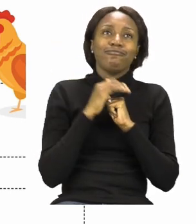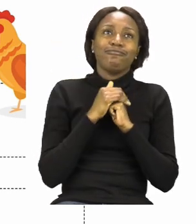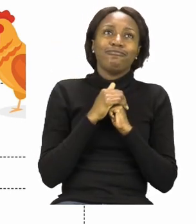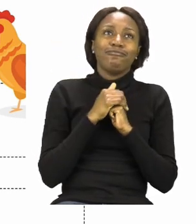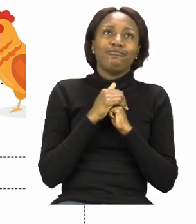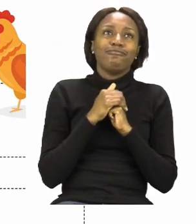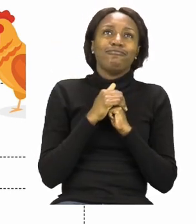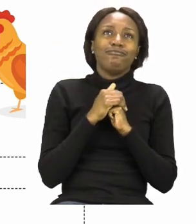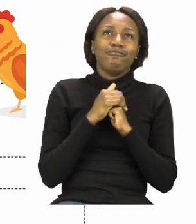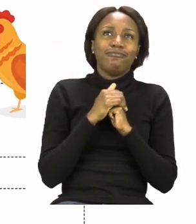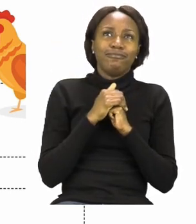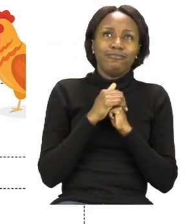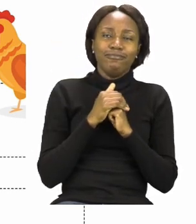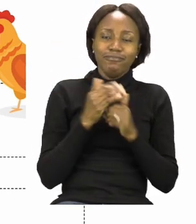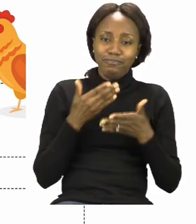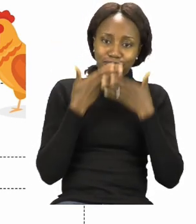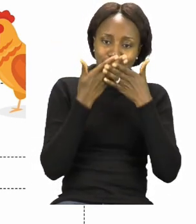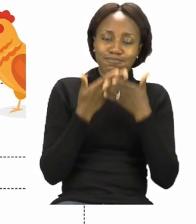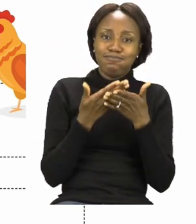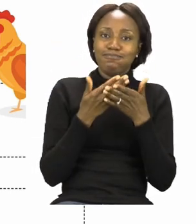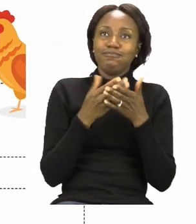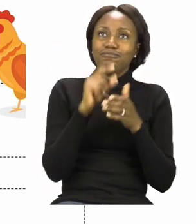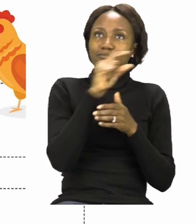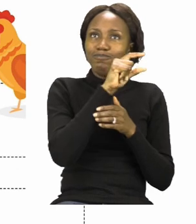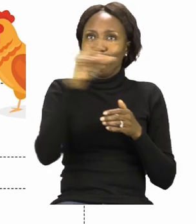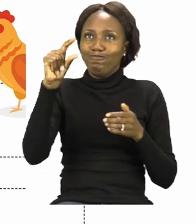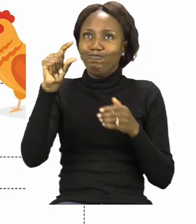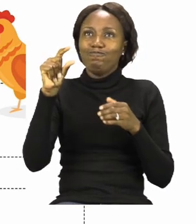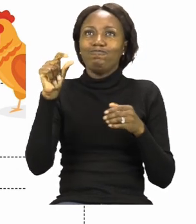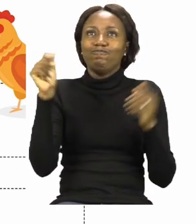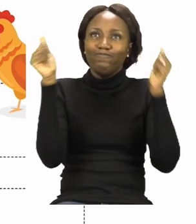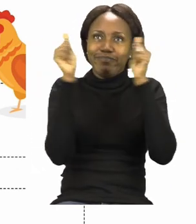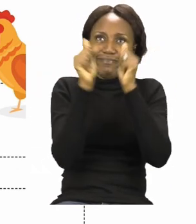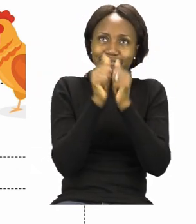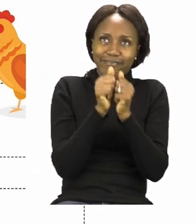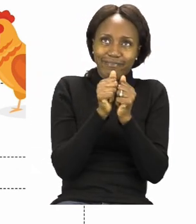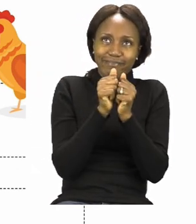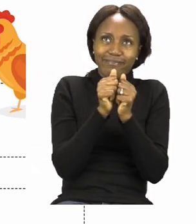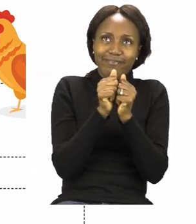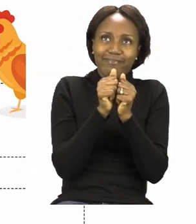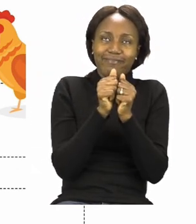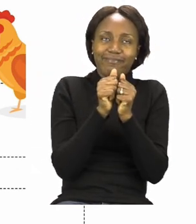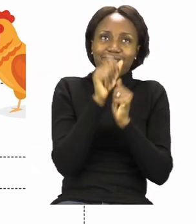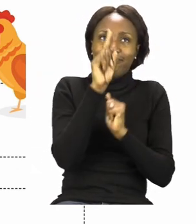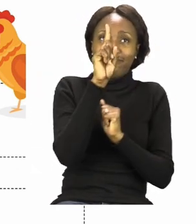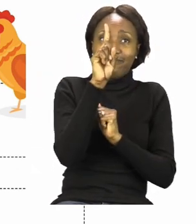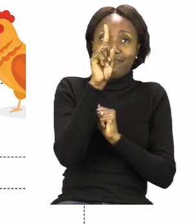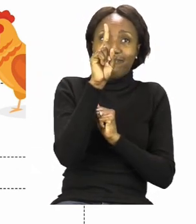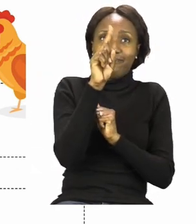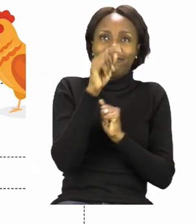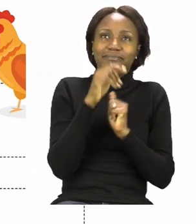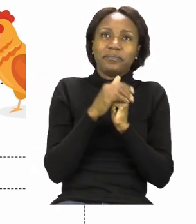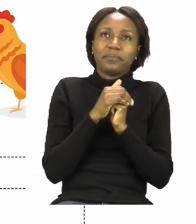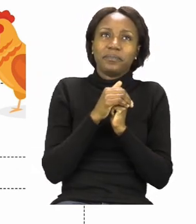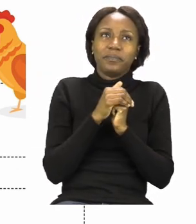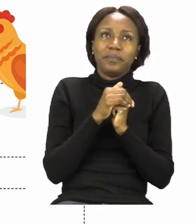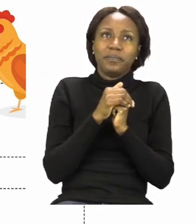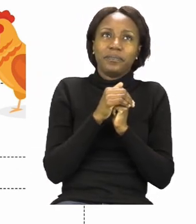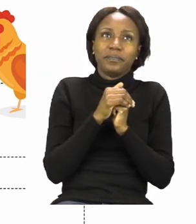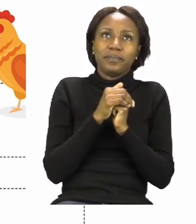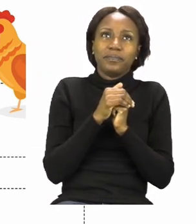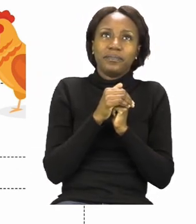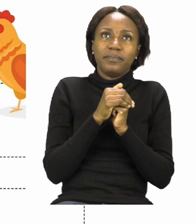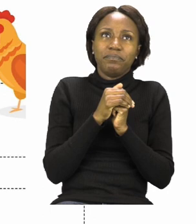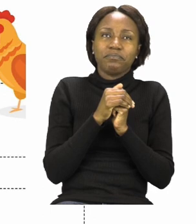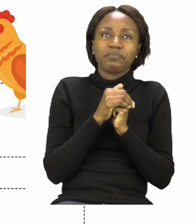is used to join two sentences to make one sentence. Before we use